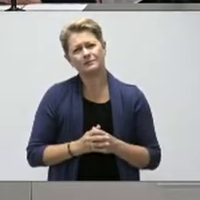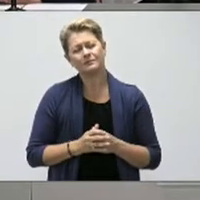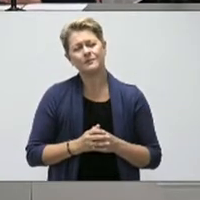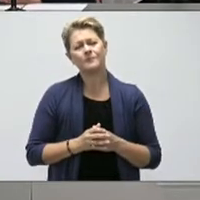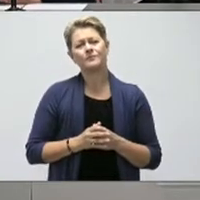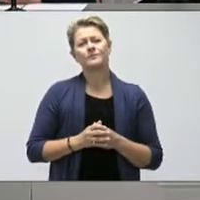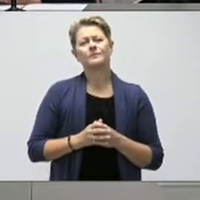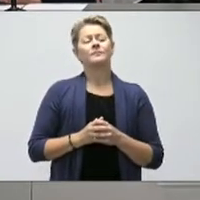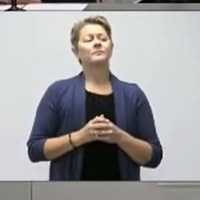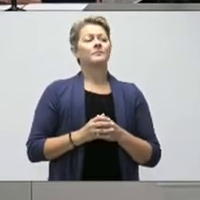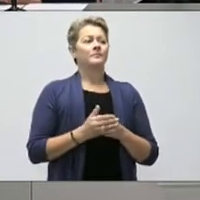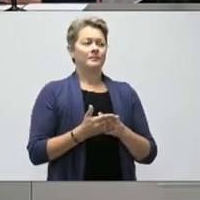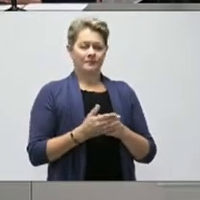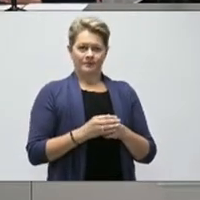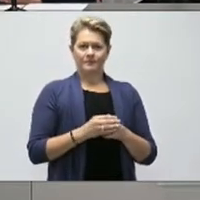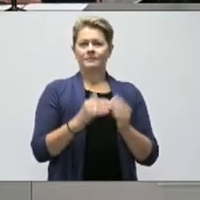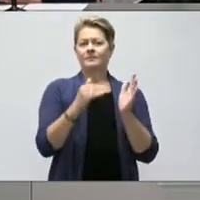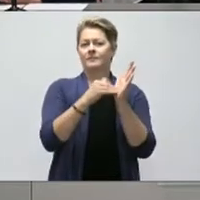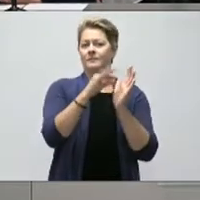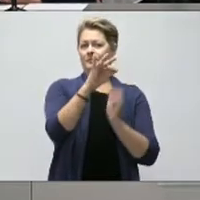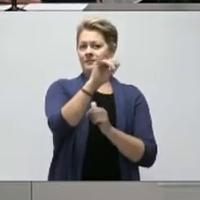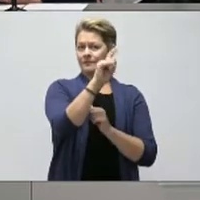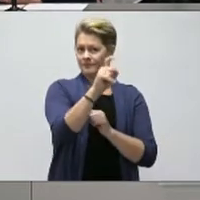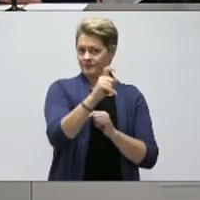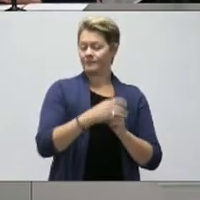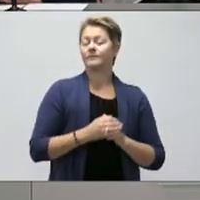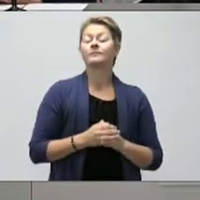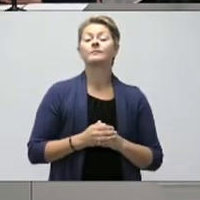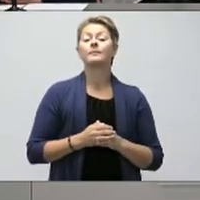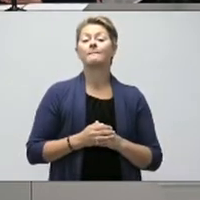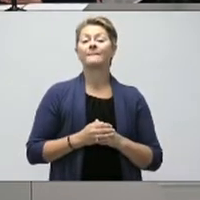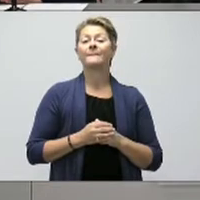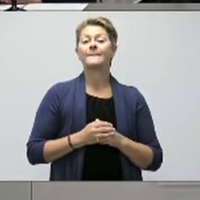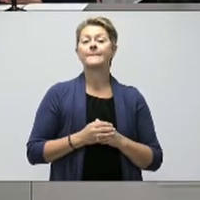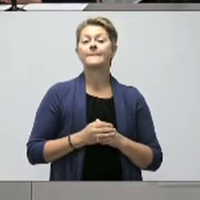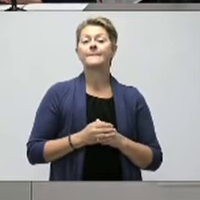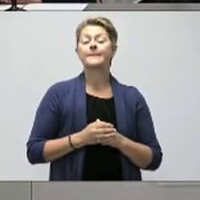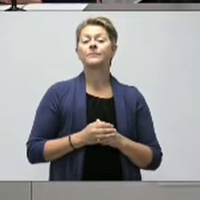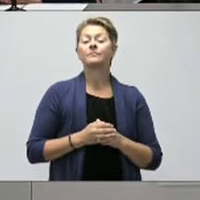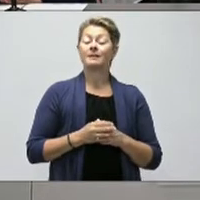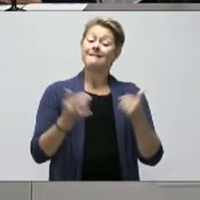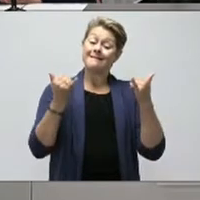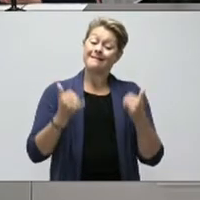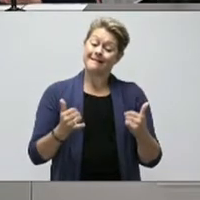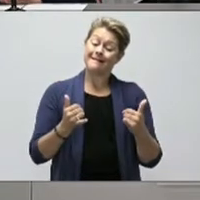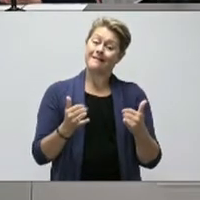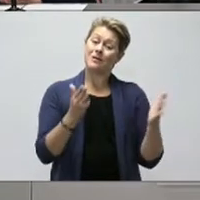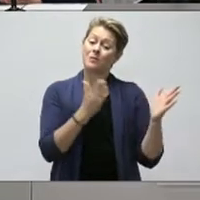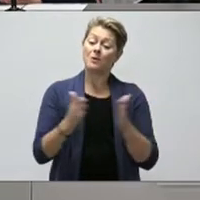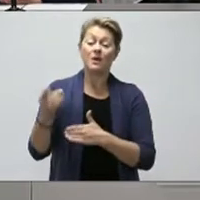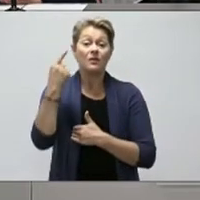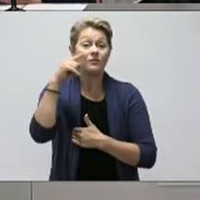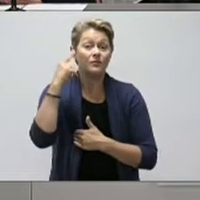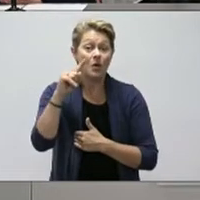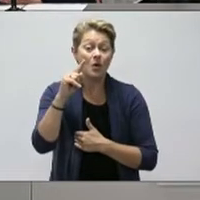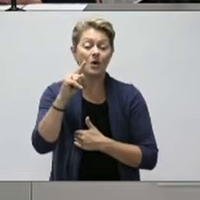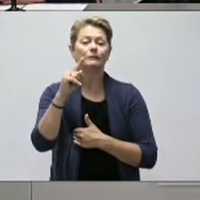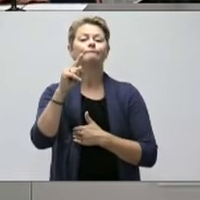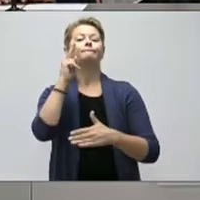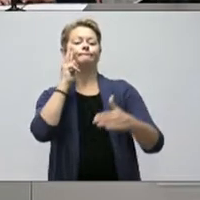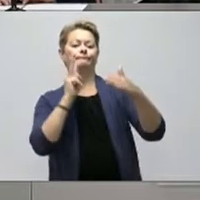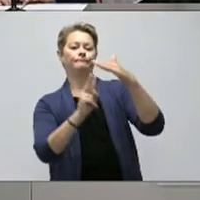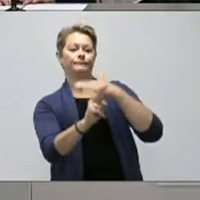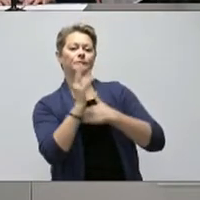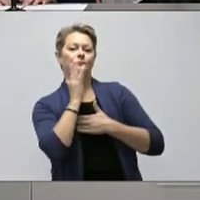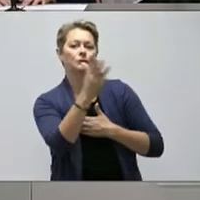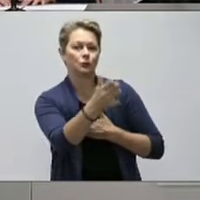So I think, you know, what we have to remember is that we're preparing for the future as well. And so there